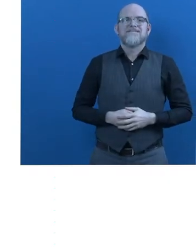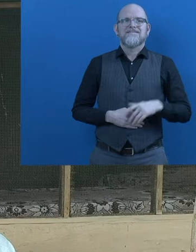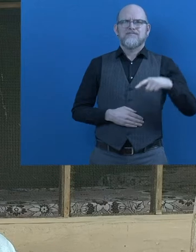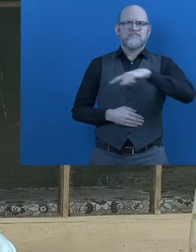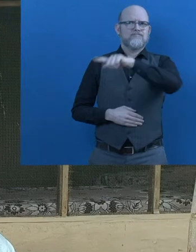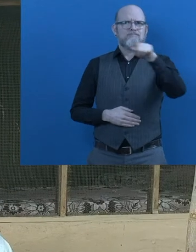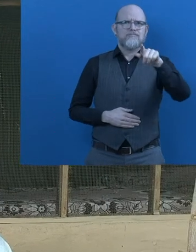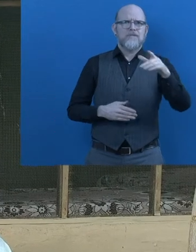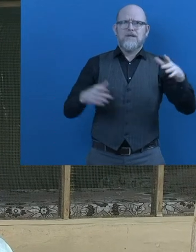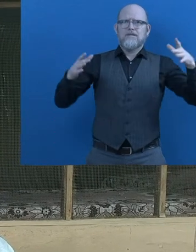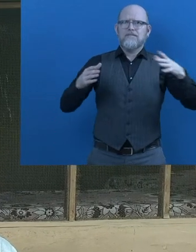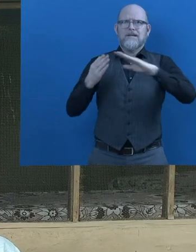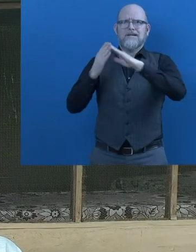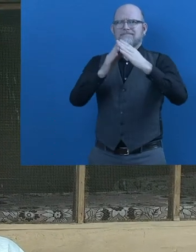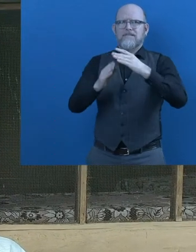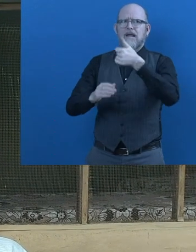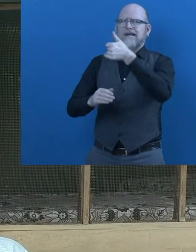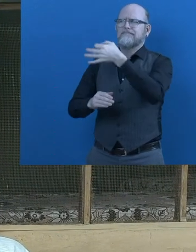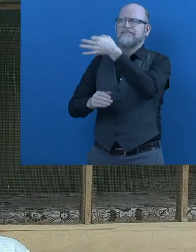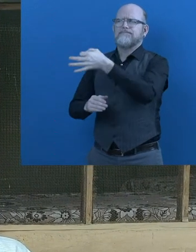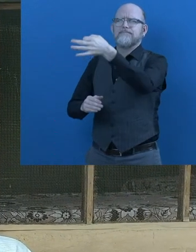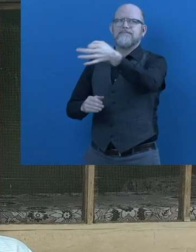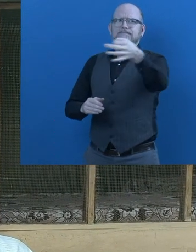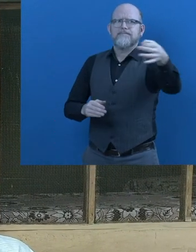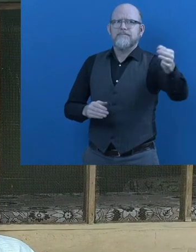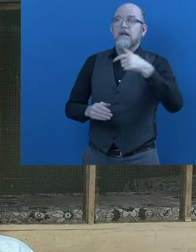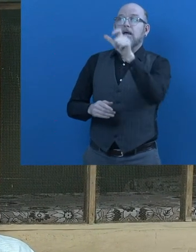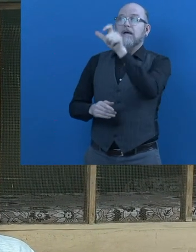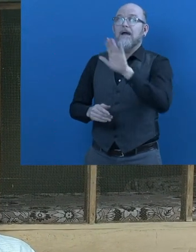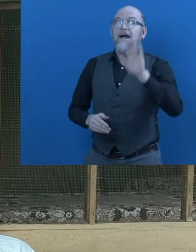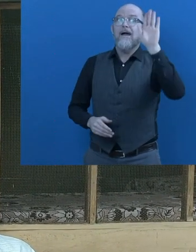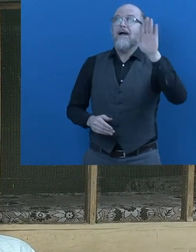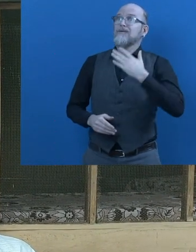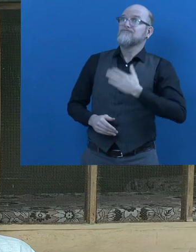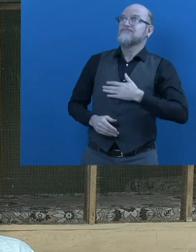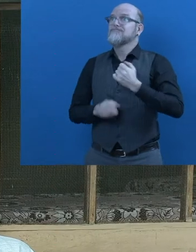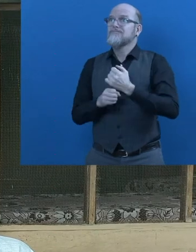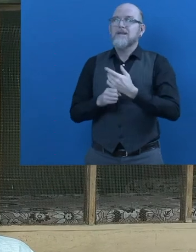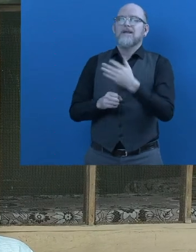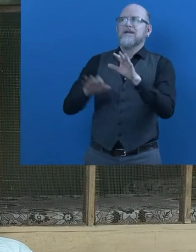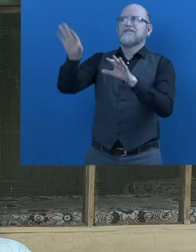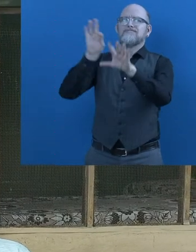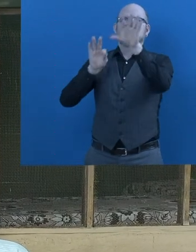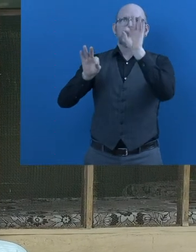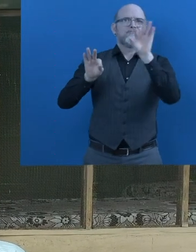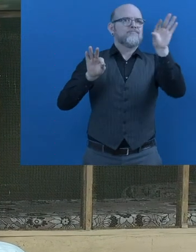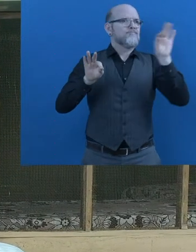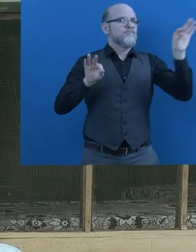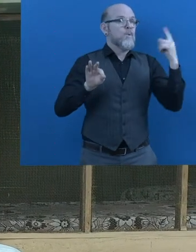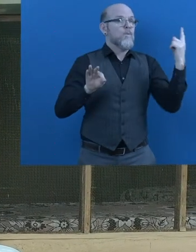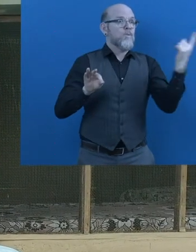In each and every village, one volunteer elected by the community either one from the